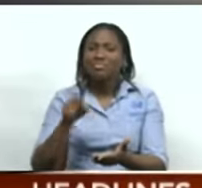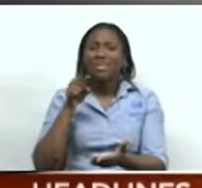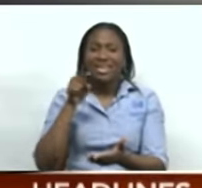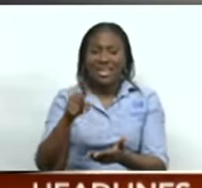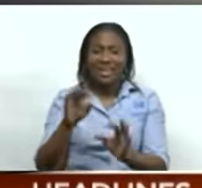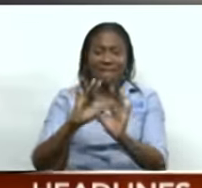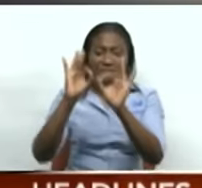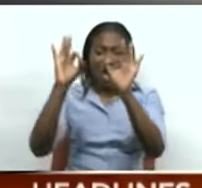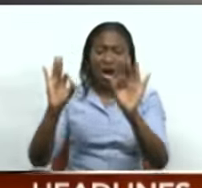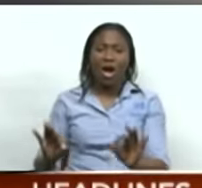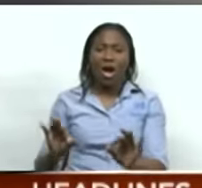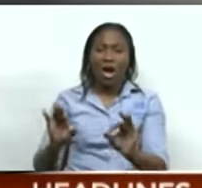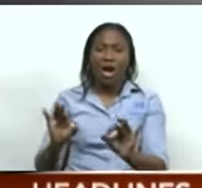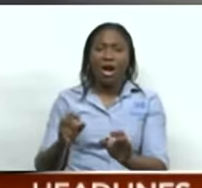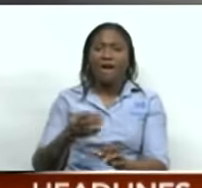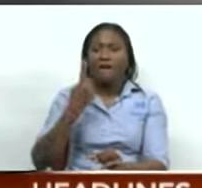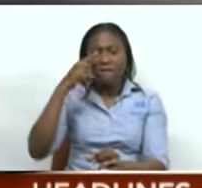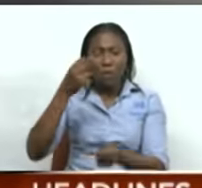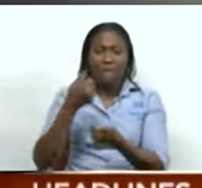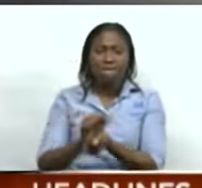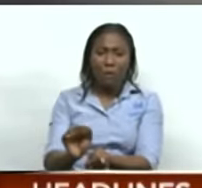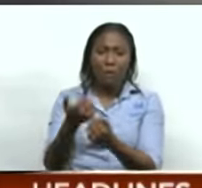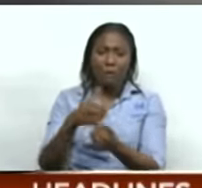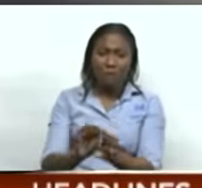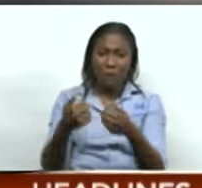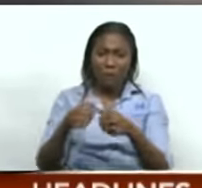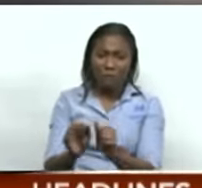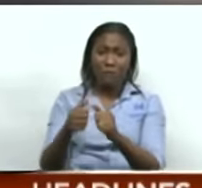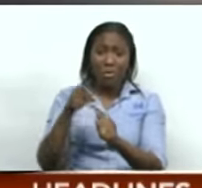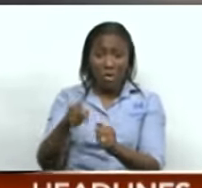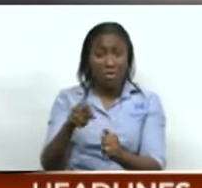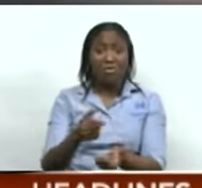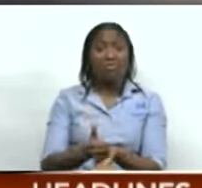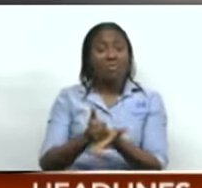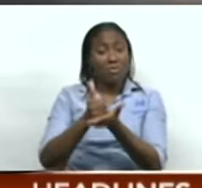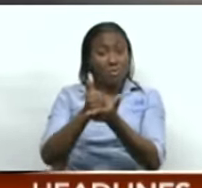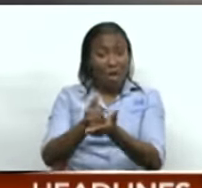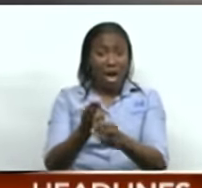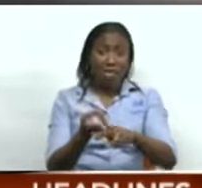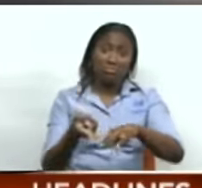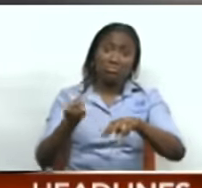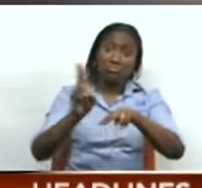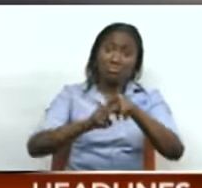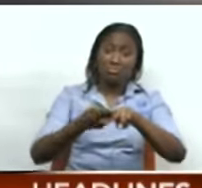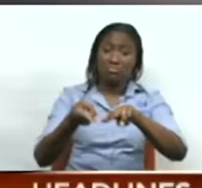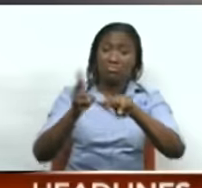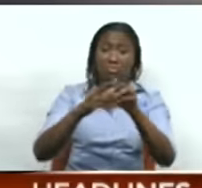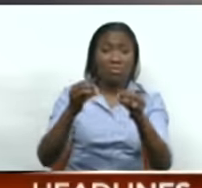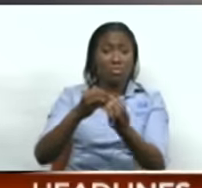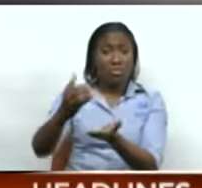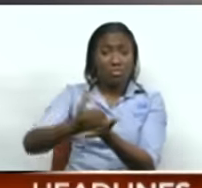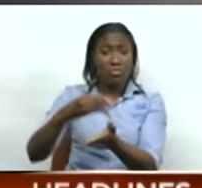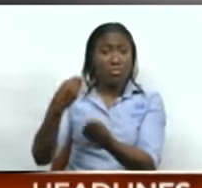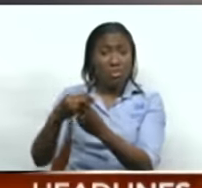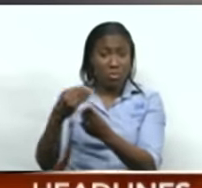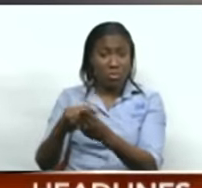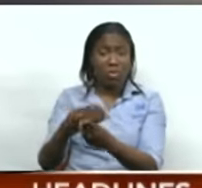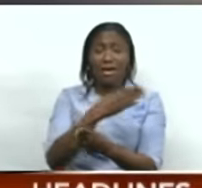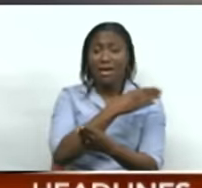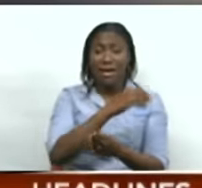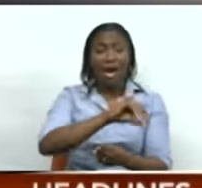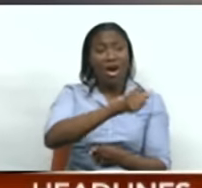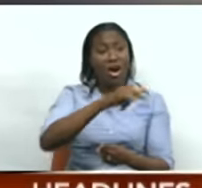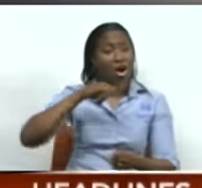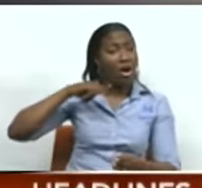$431 million, which is a 16% increase for the nine-month period. Meanwhile, German carrier Condo Airlines resumed